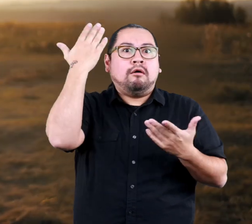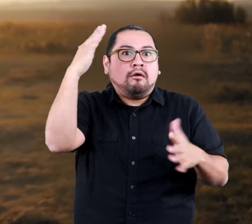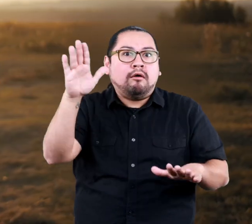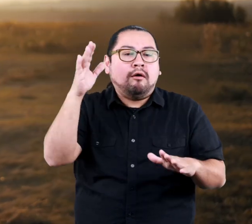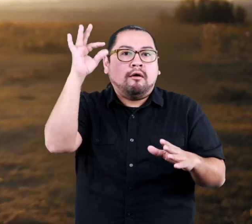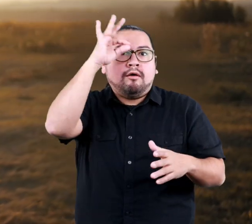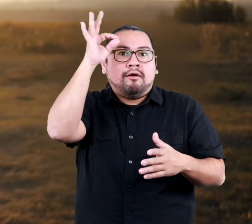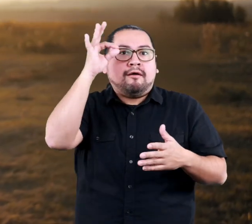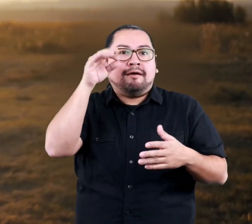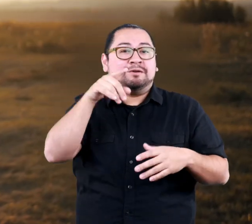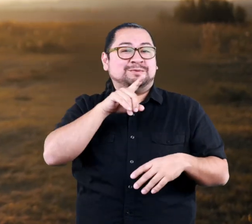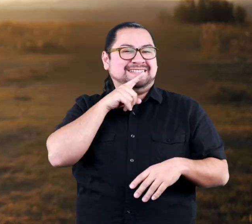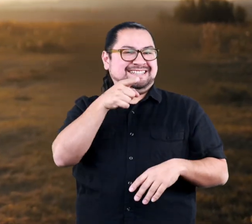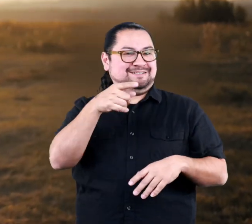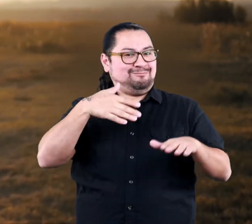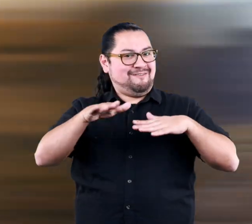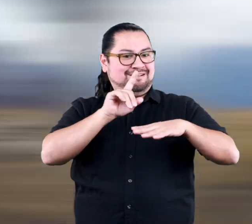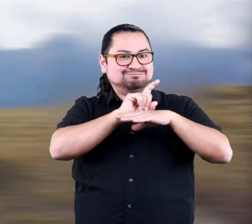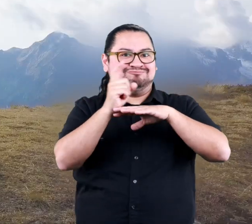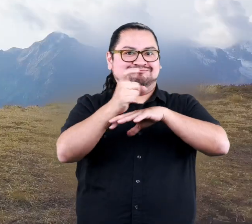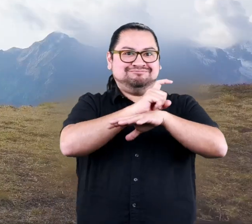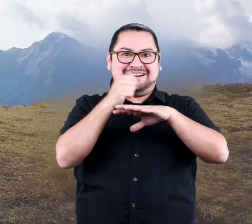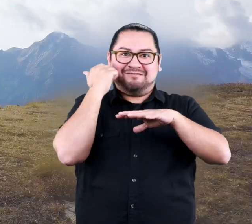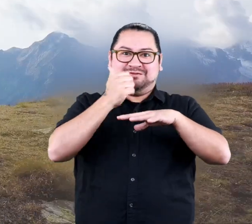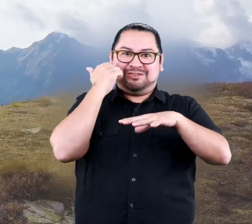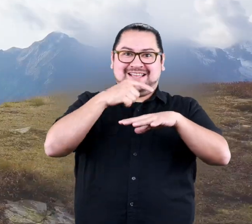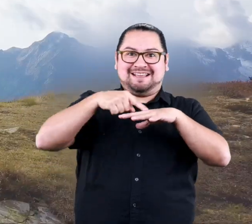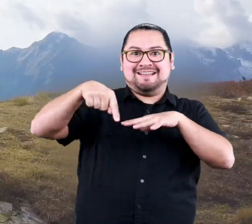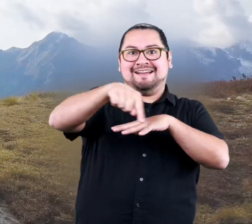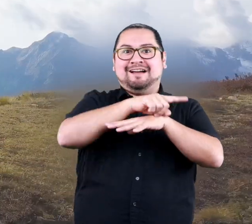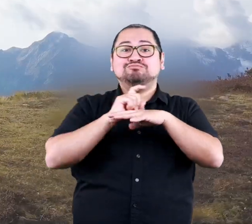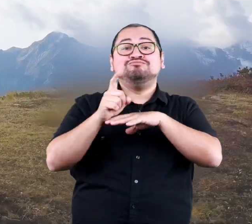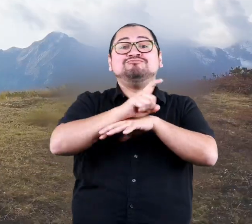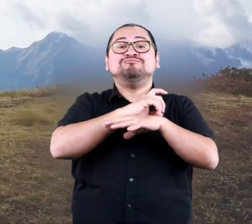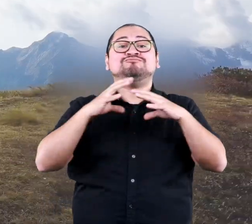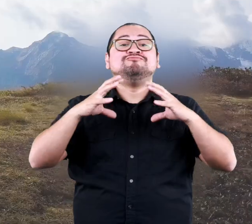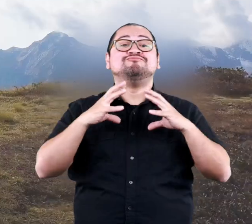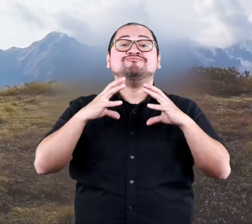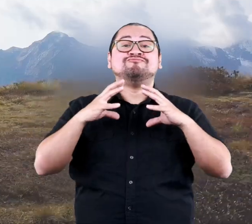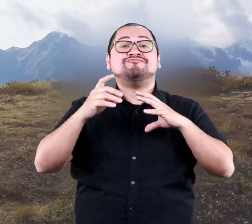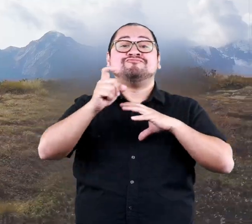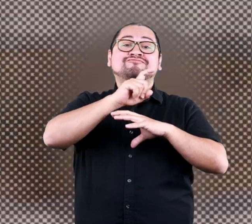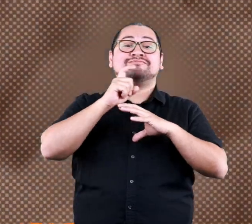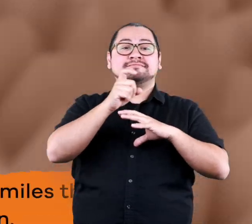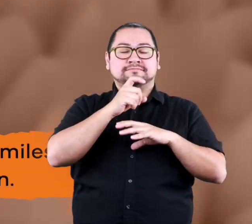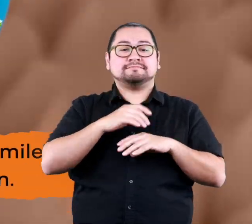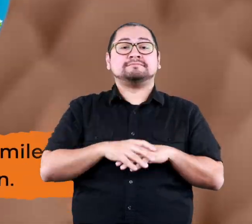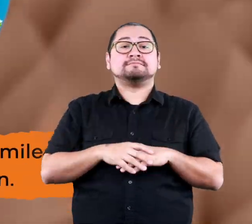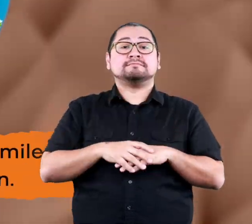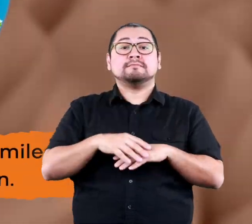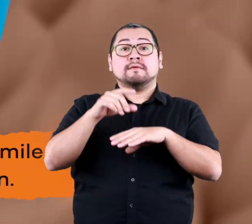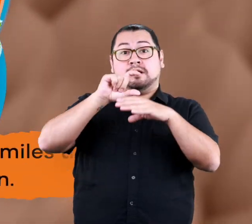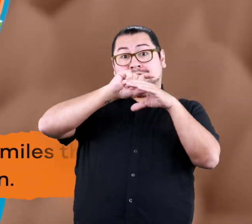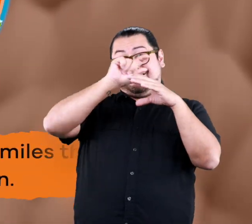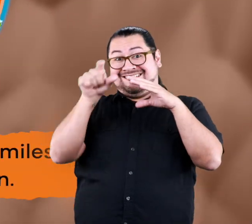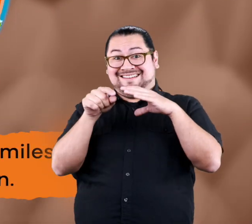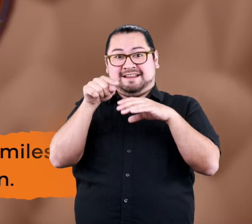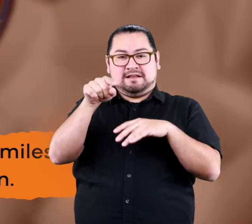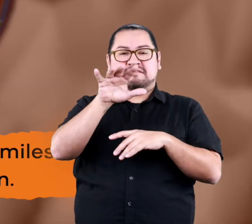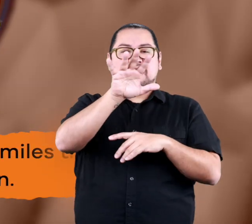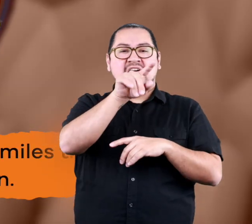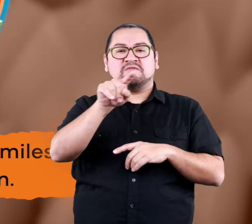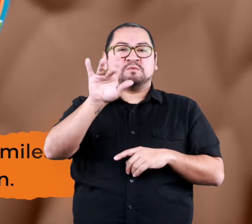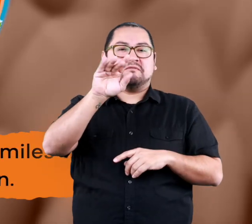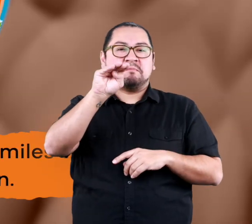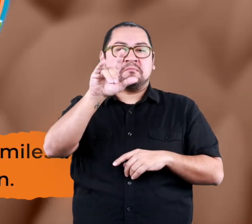with, even if you did not realize it. This is because you walk on it every day. The earth's crust is